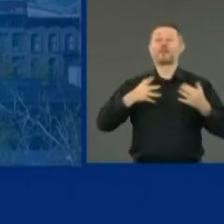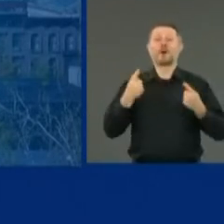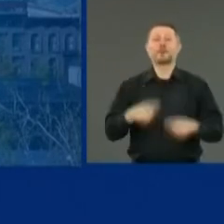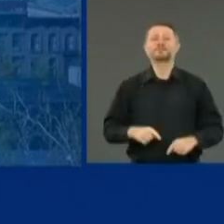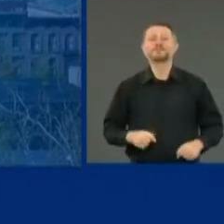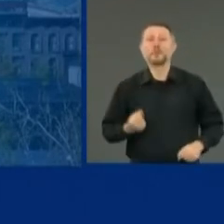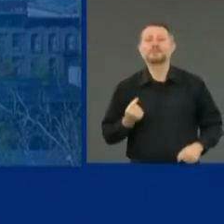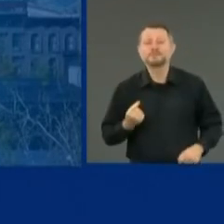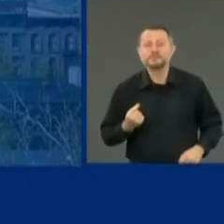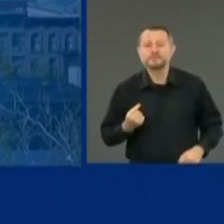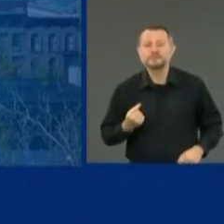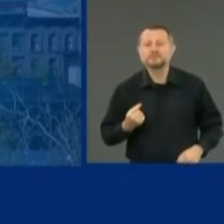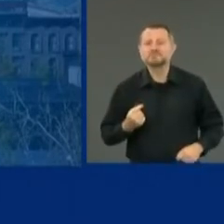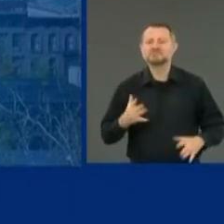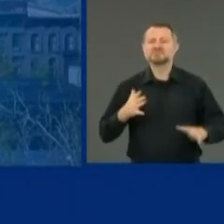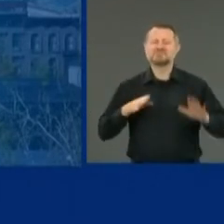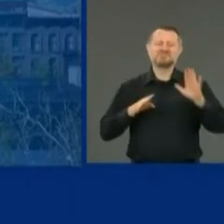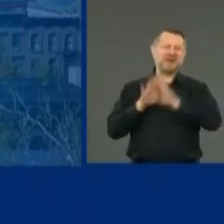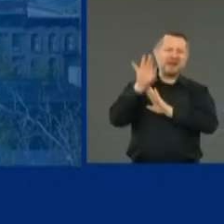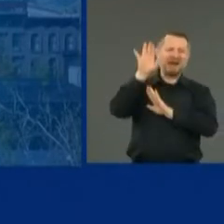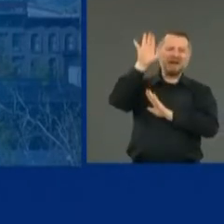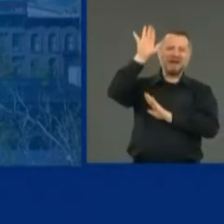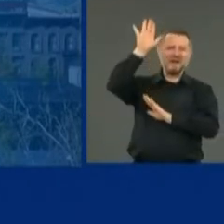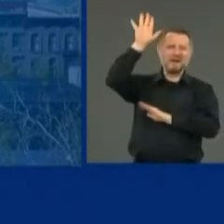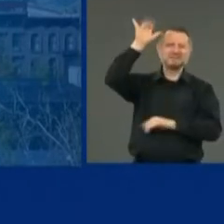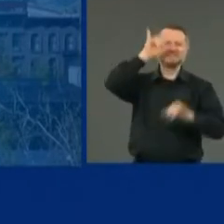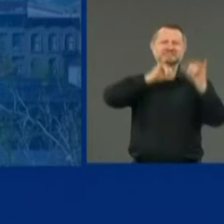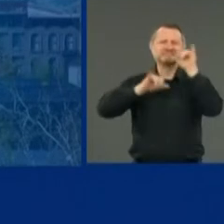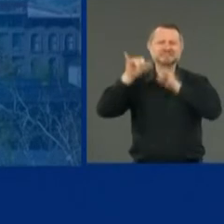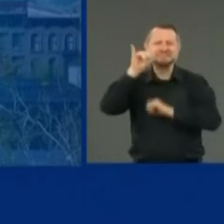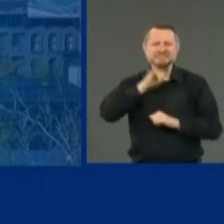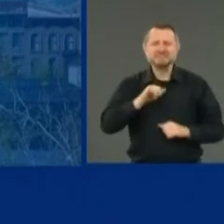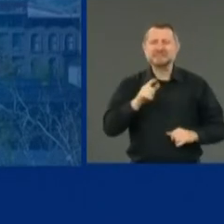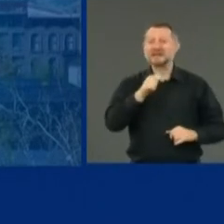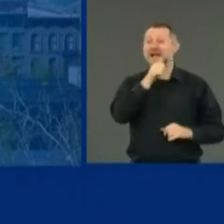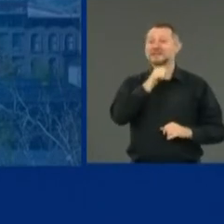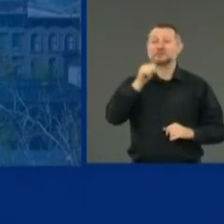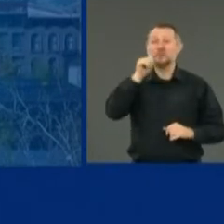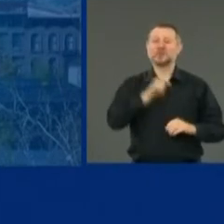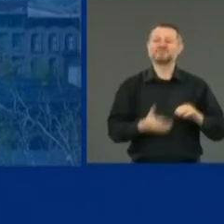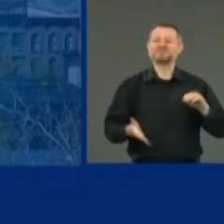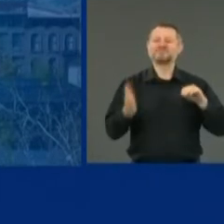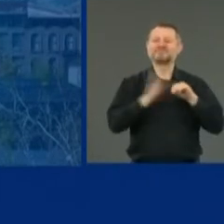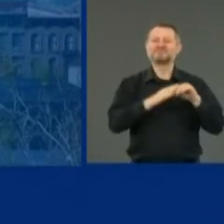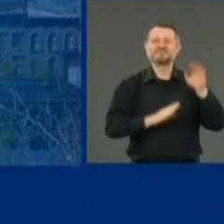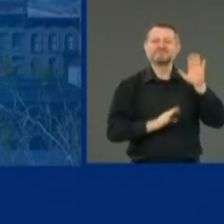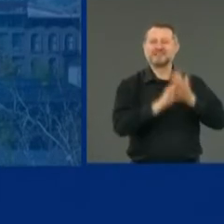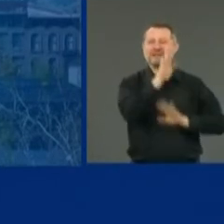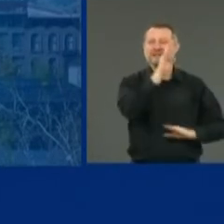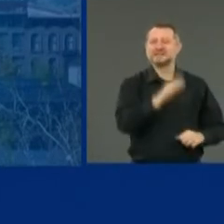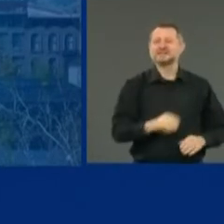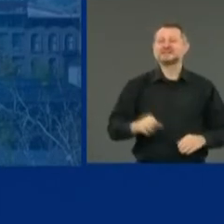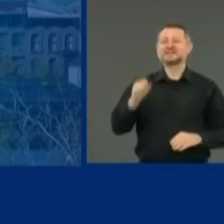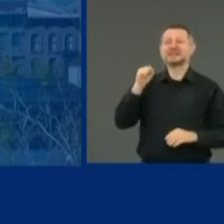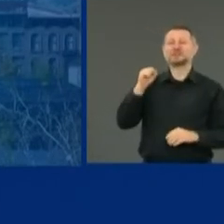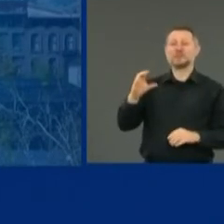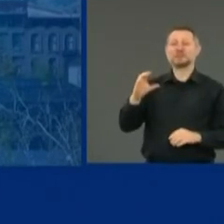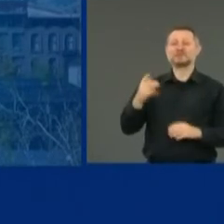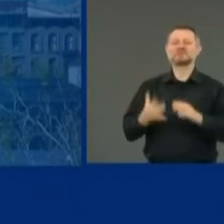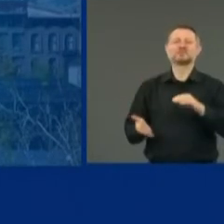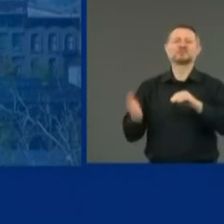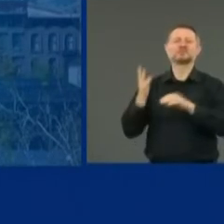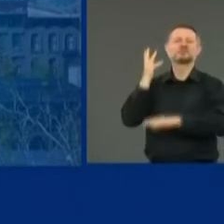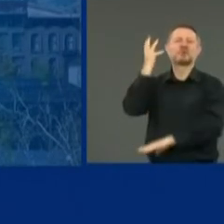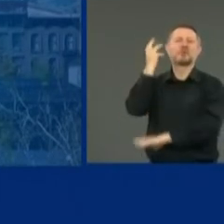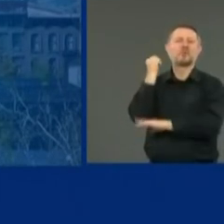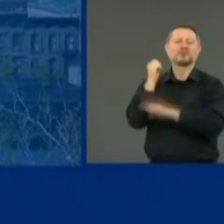their curve. Arizona is seeing an increase in the numbers. South Carolina, new record with more than 500 in